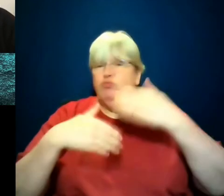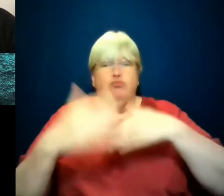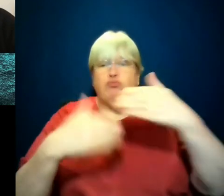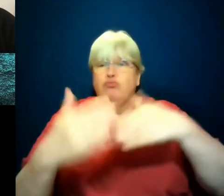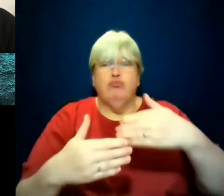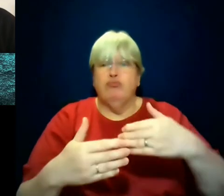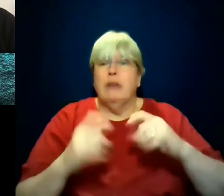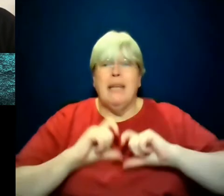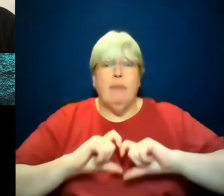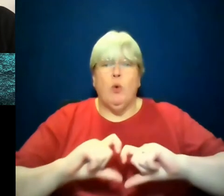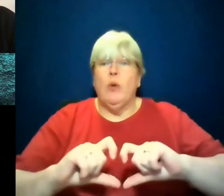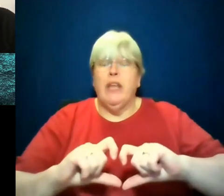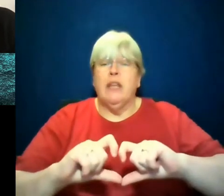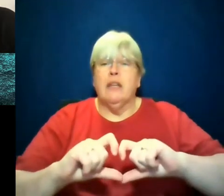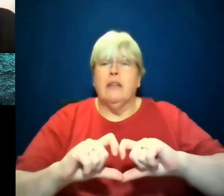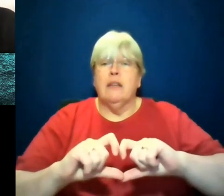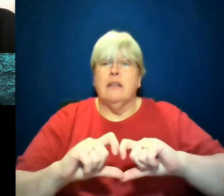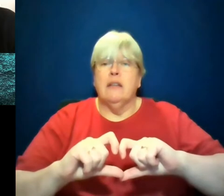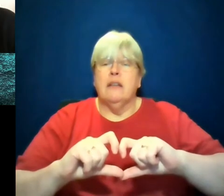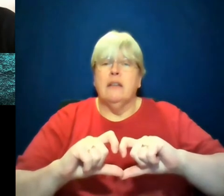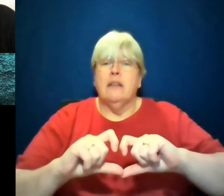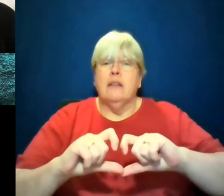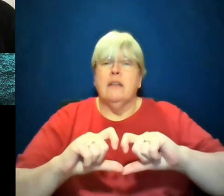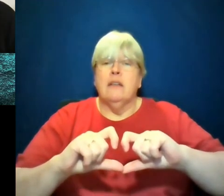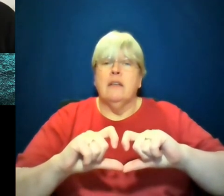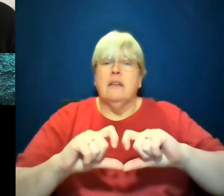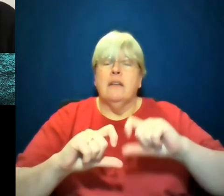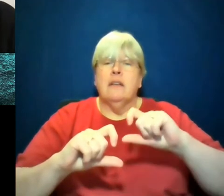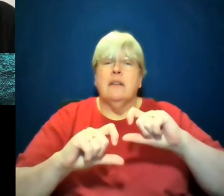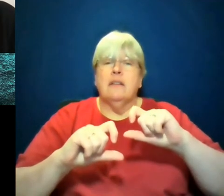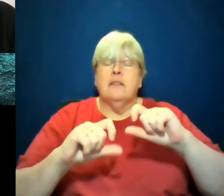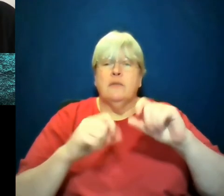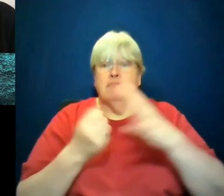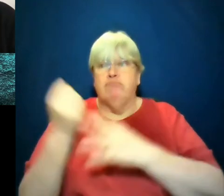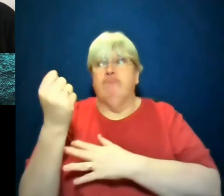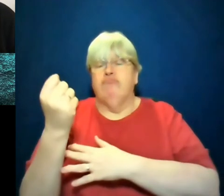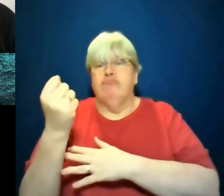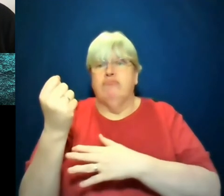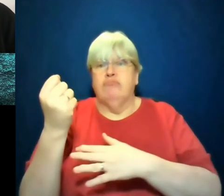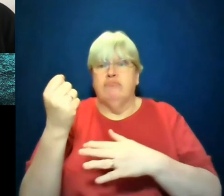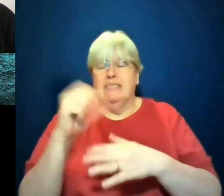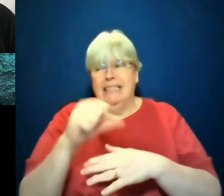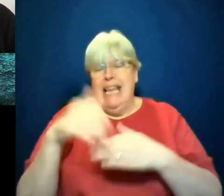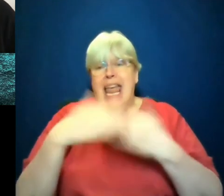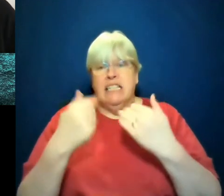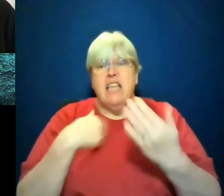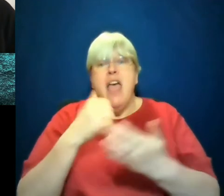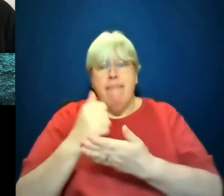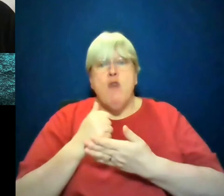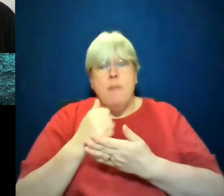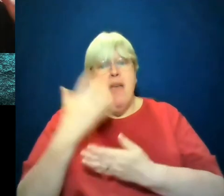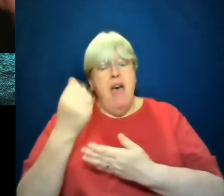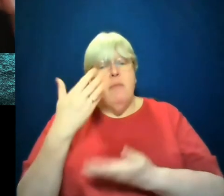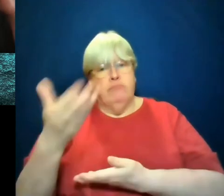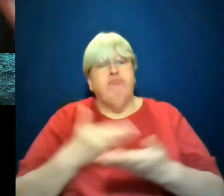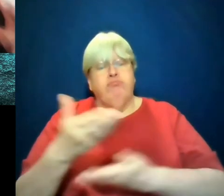just when the insurrection happened, I had therapy the next day and I was like, well, I, I,